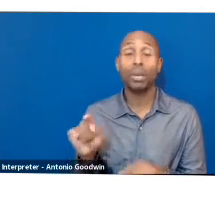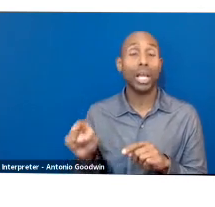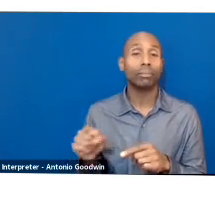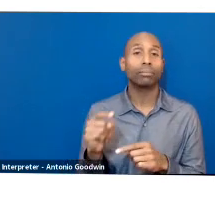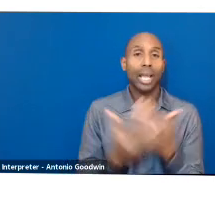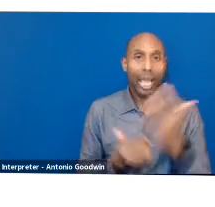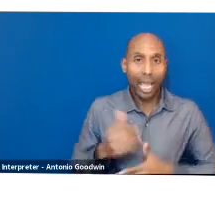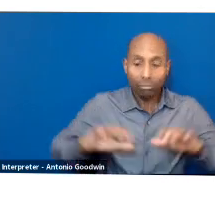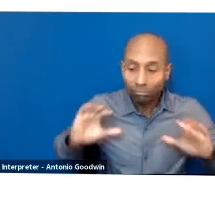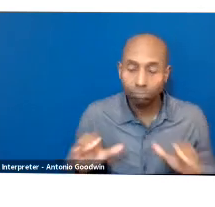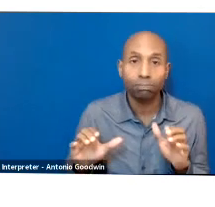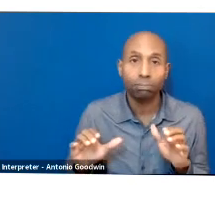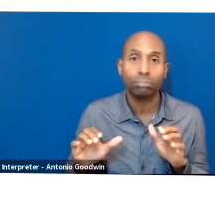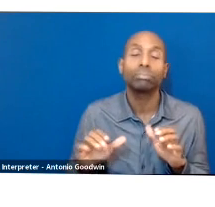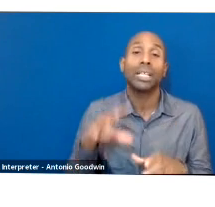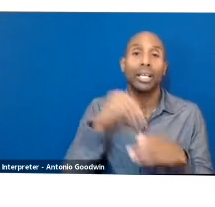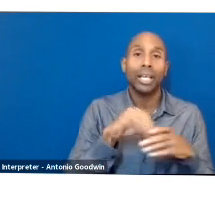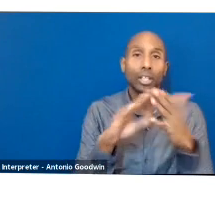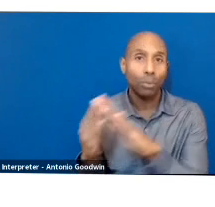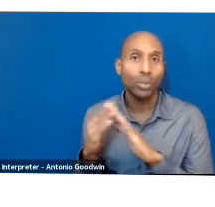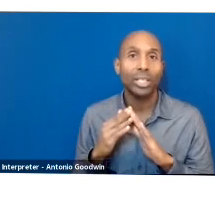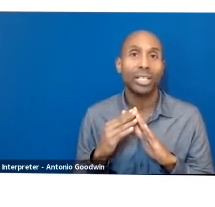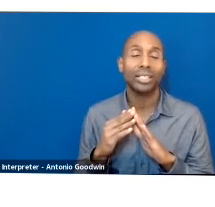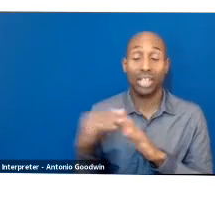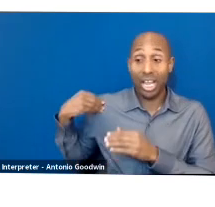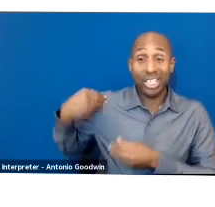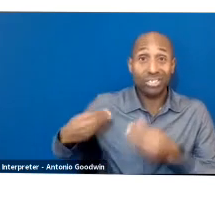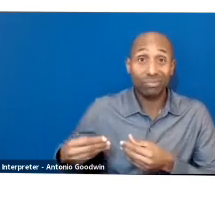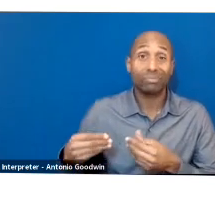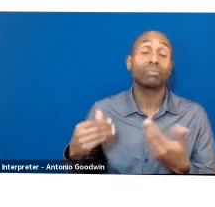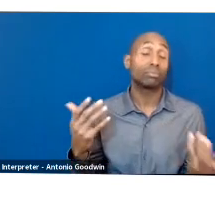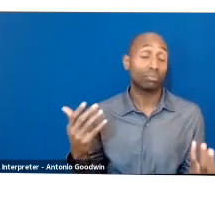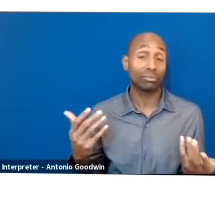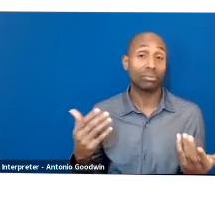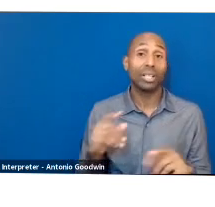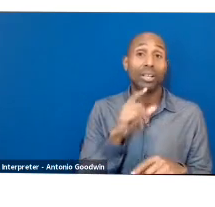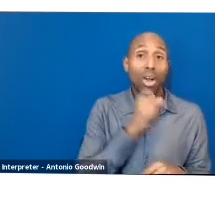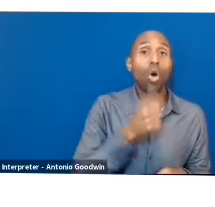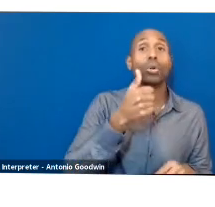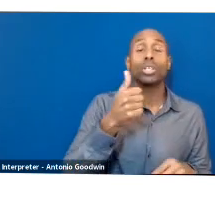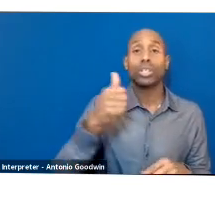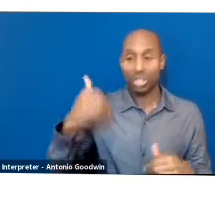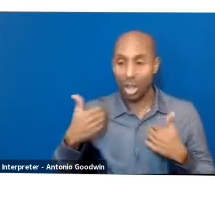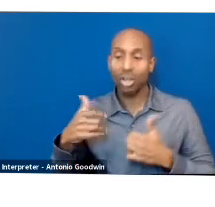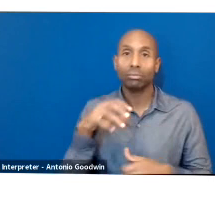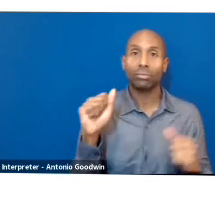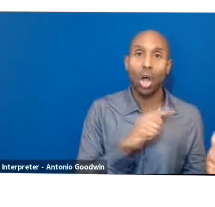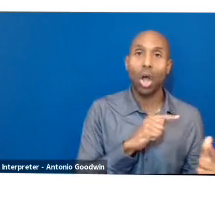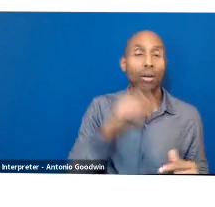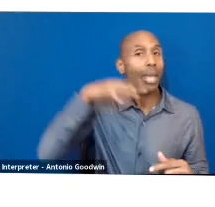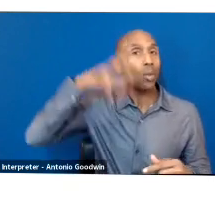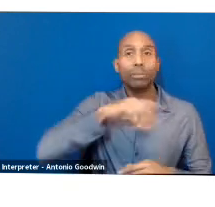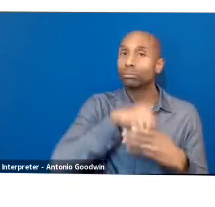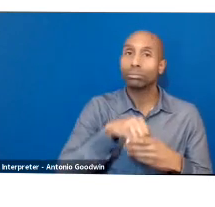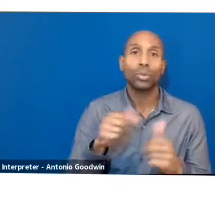generationally, every all genders are participating in this process. So the way that mud cloth is made traditionally